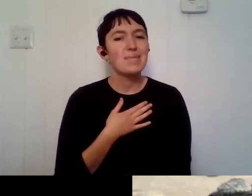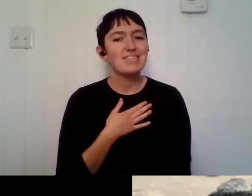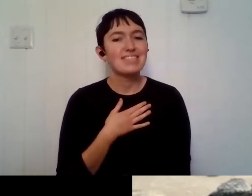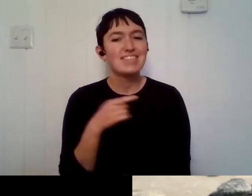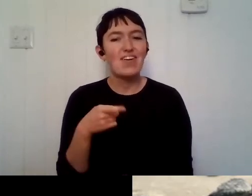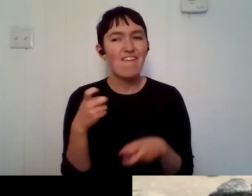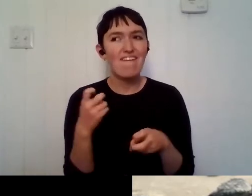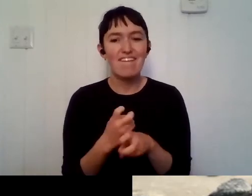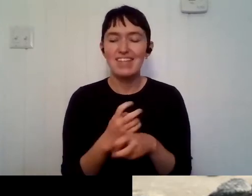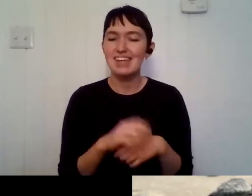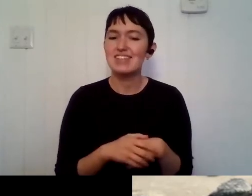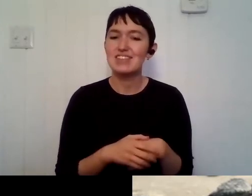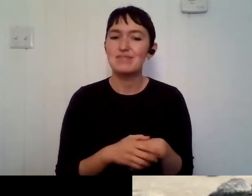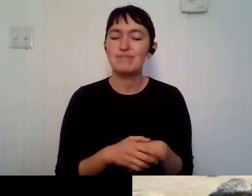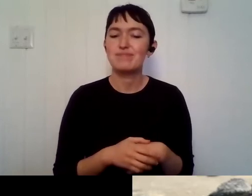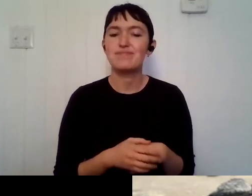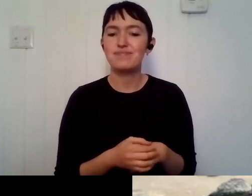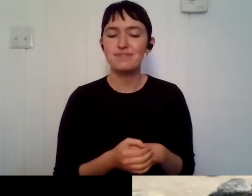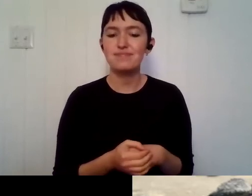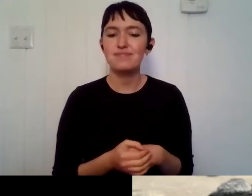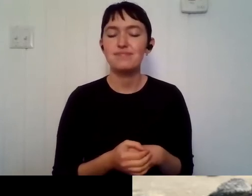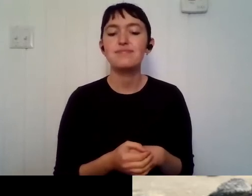Um, I would say that, um,